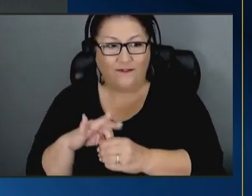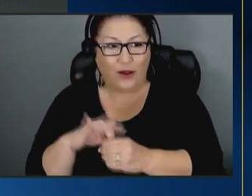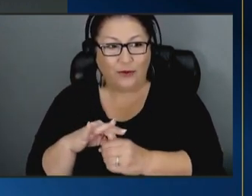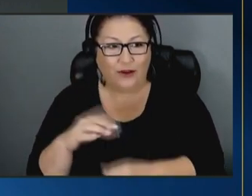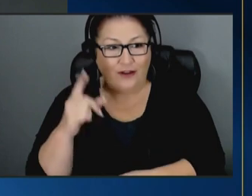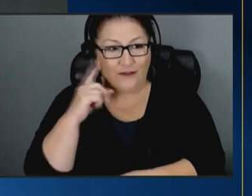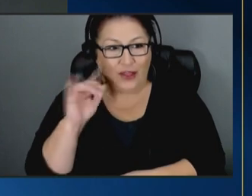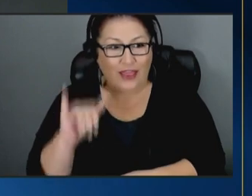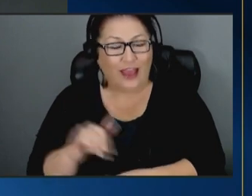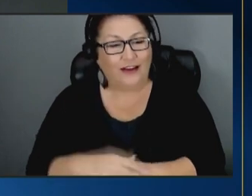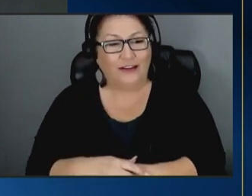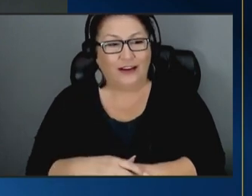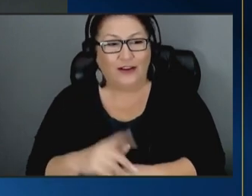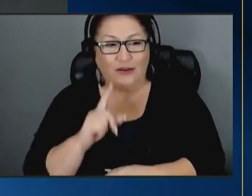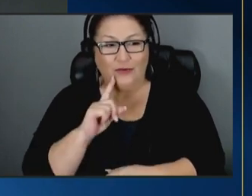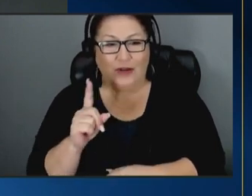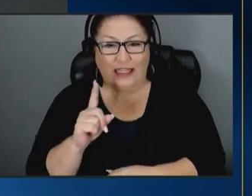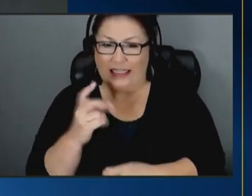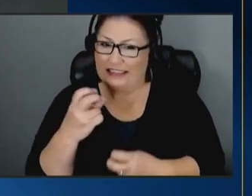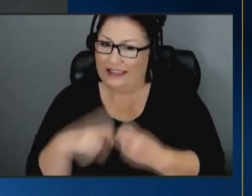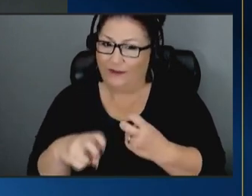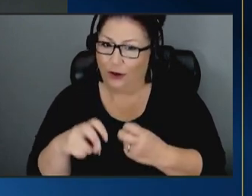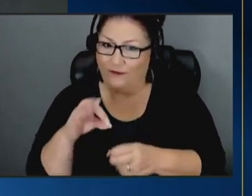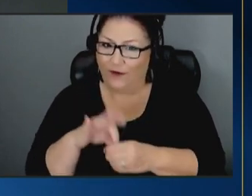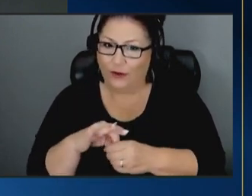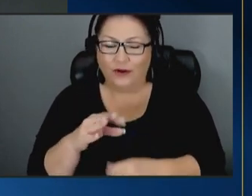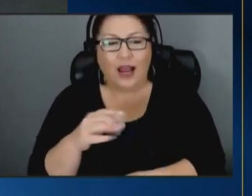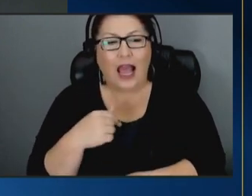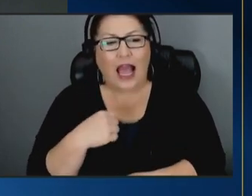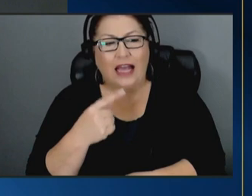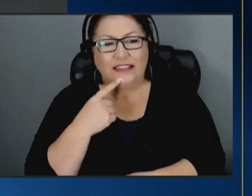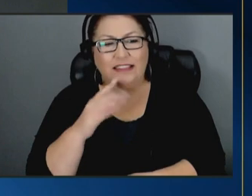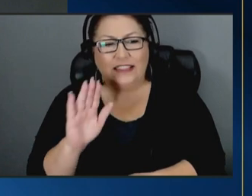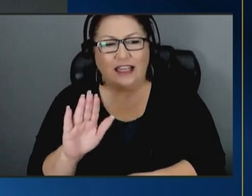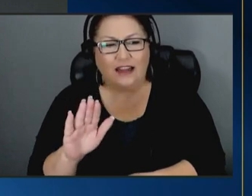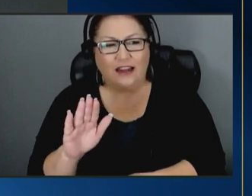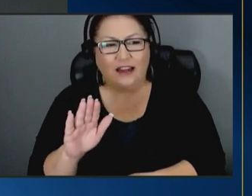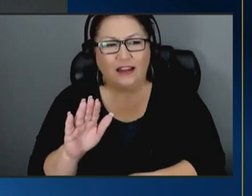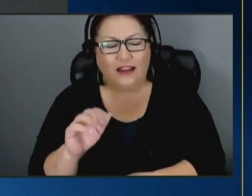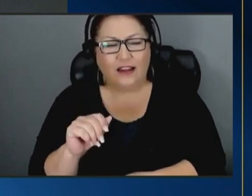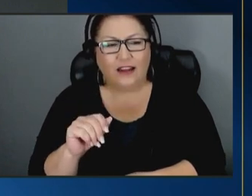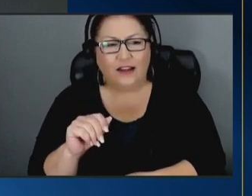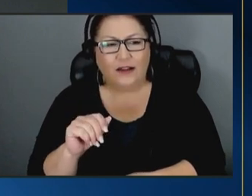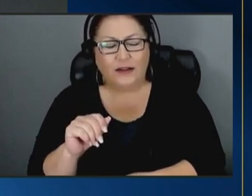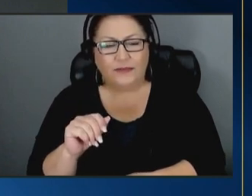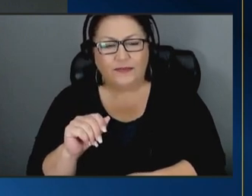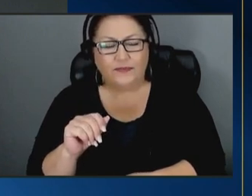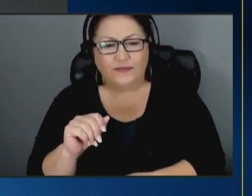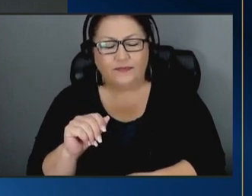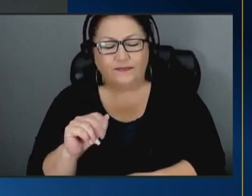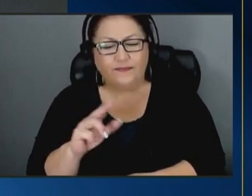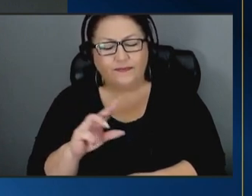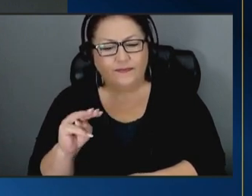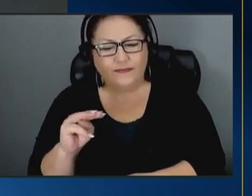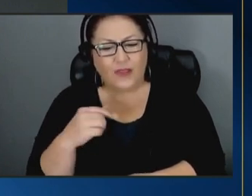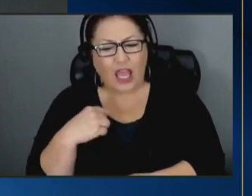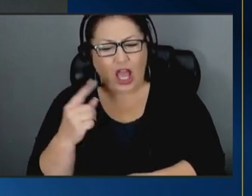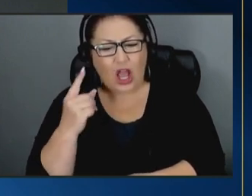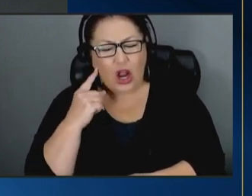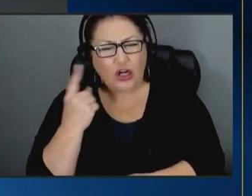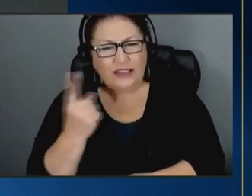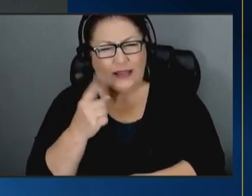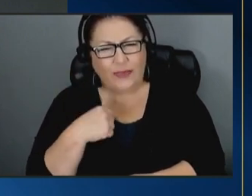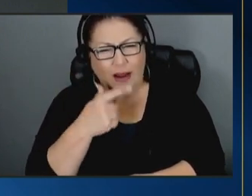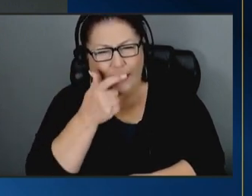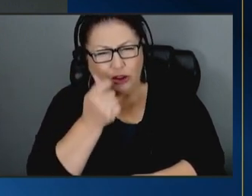big difficult vote and i said so this president um there's something i'm interested in